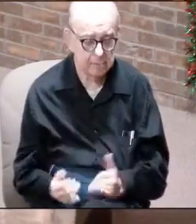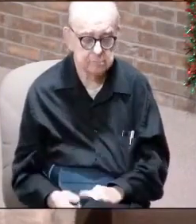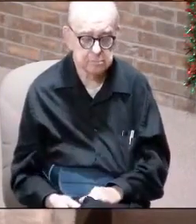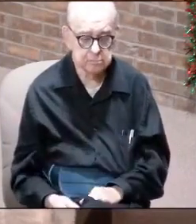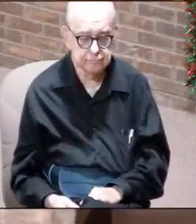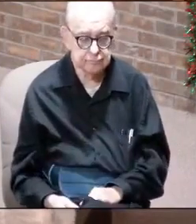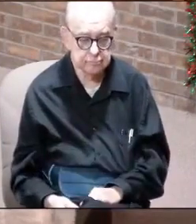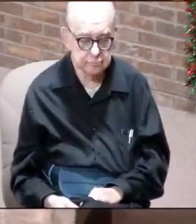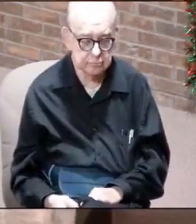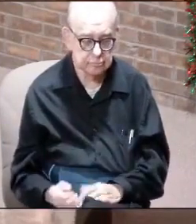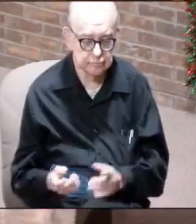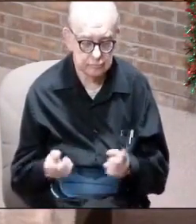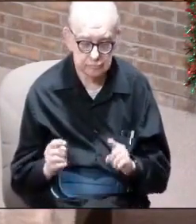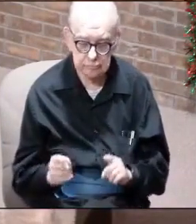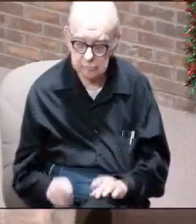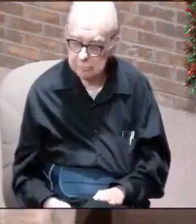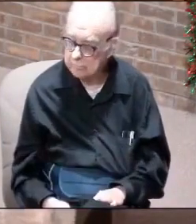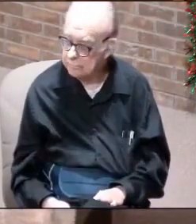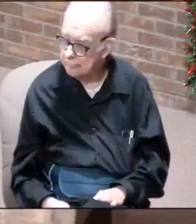It's happening.